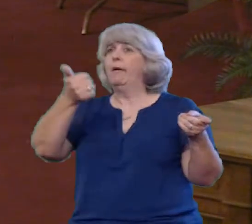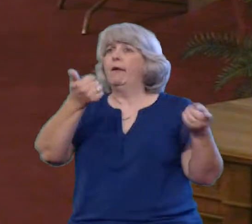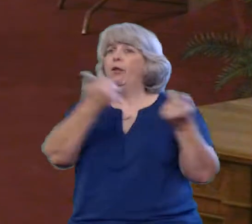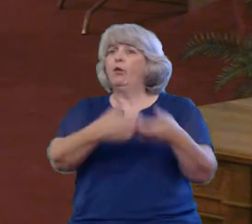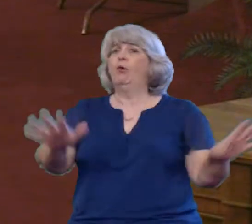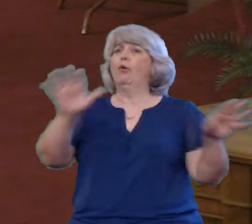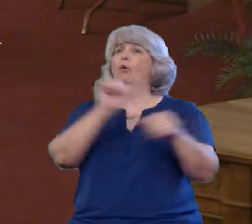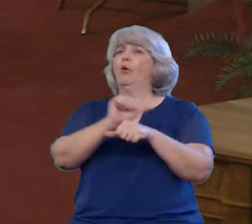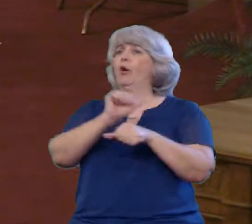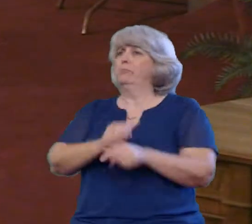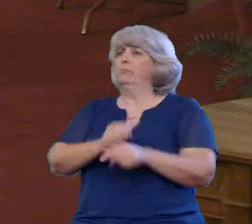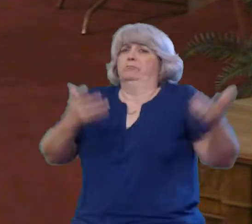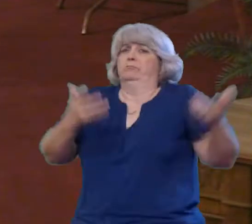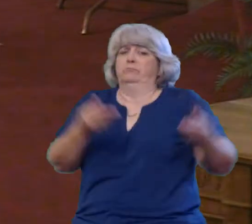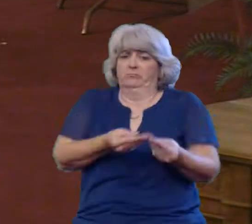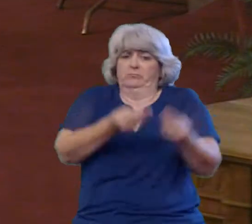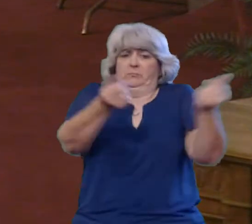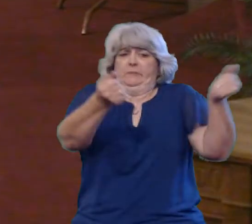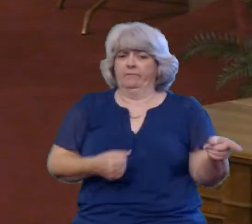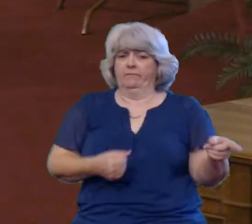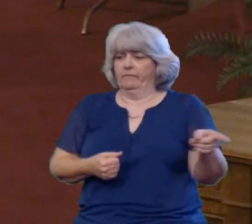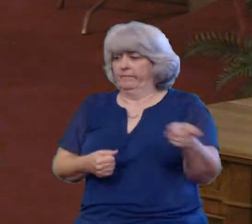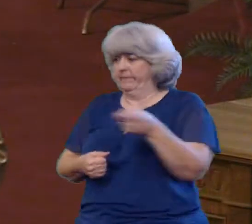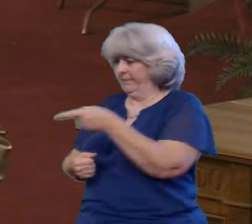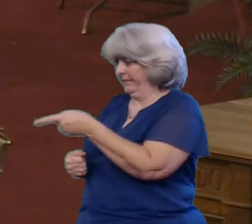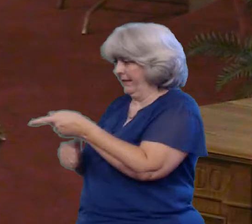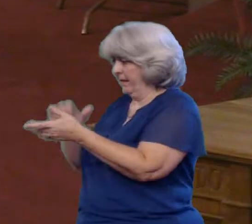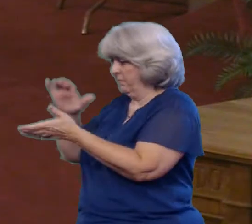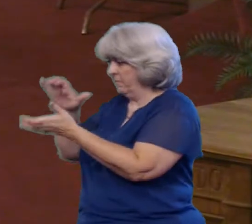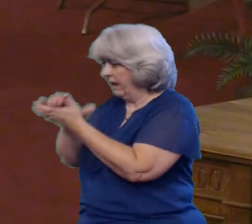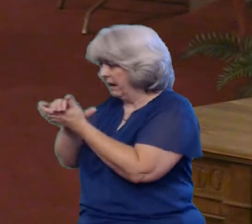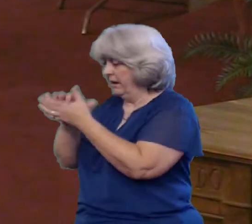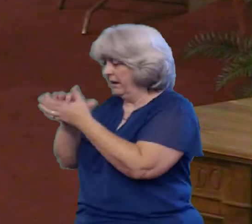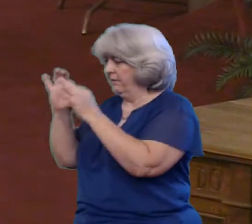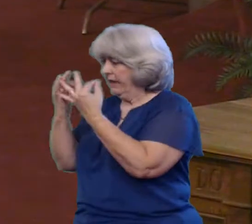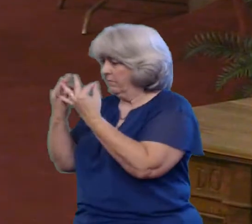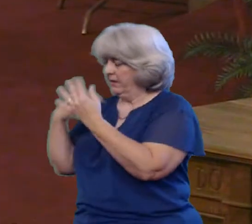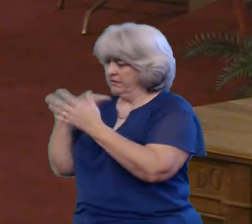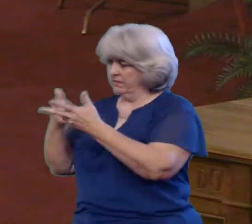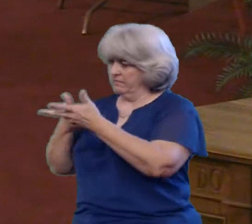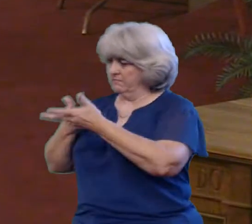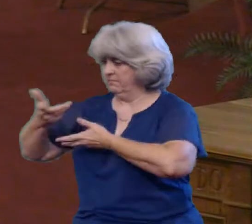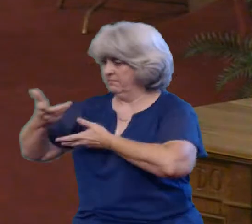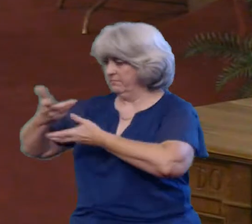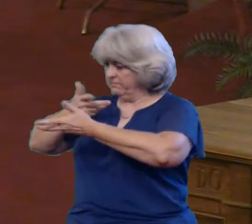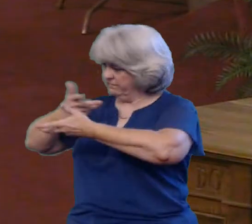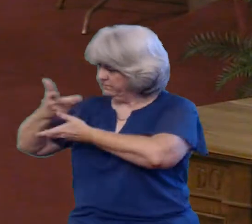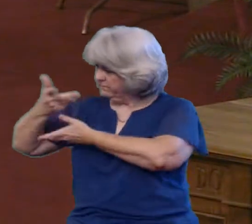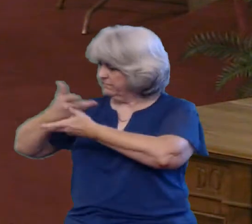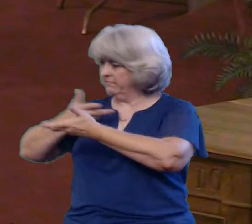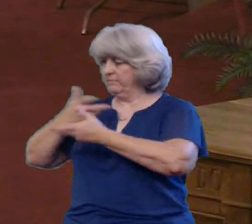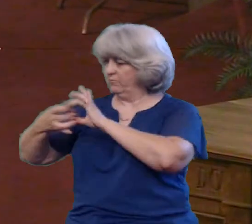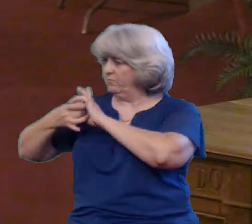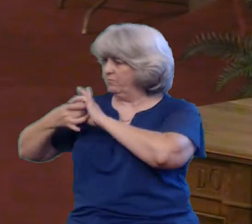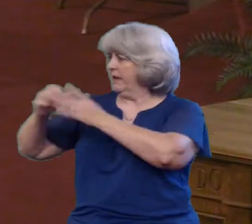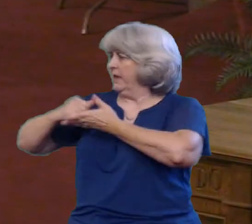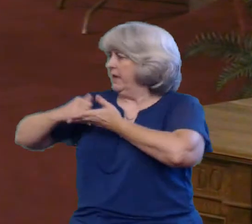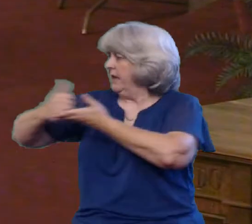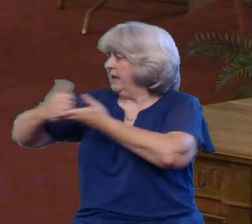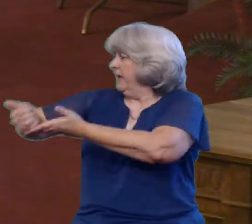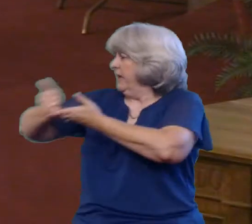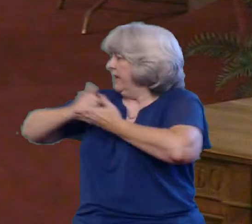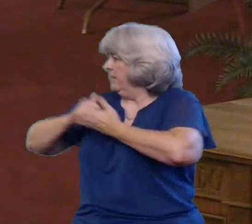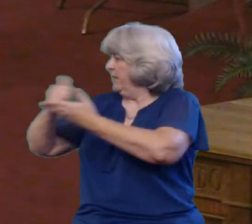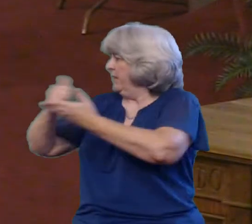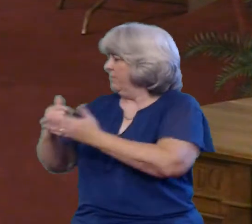In marriage and in life Sometimes it requires us to make changes to accommodate the marriage or the family Sometimes we have to give